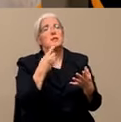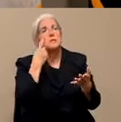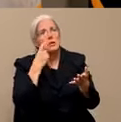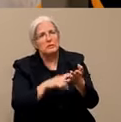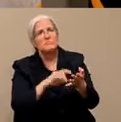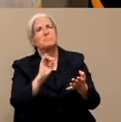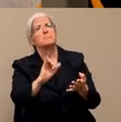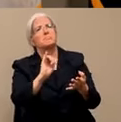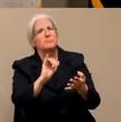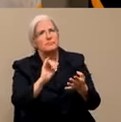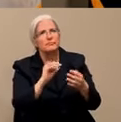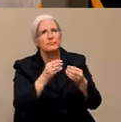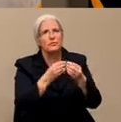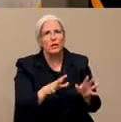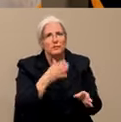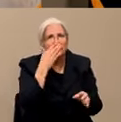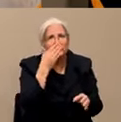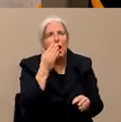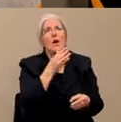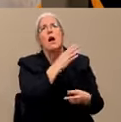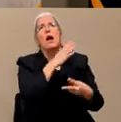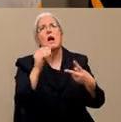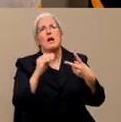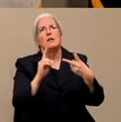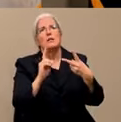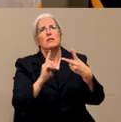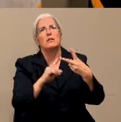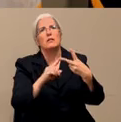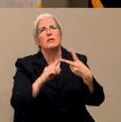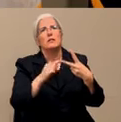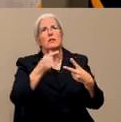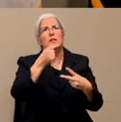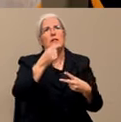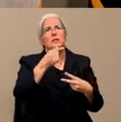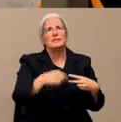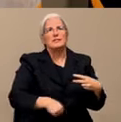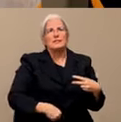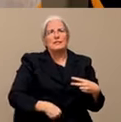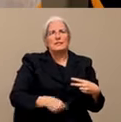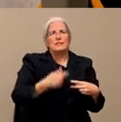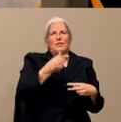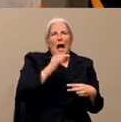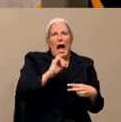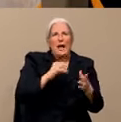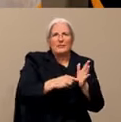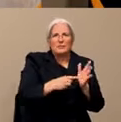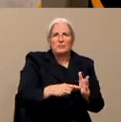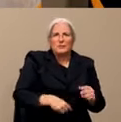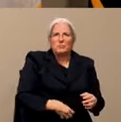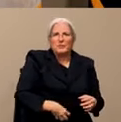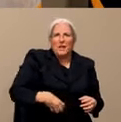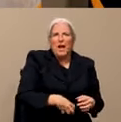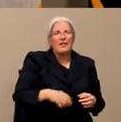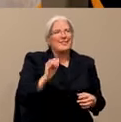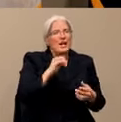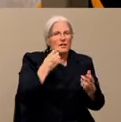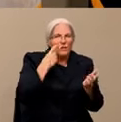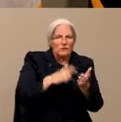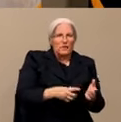There is some GI symptoms like diarrhea and nausea that have been described, and that might happen.